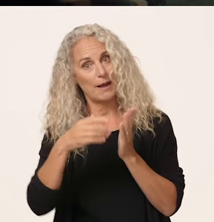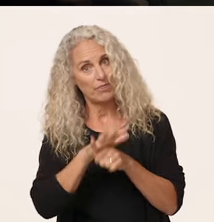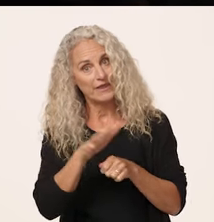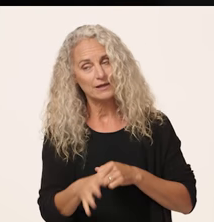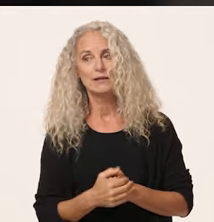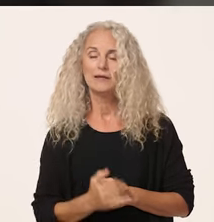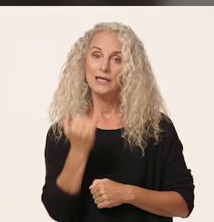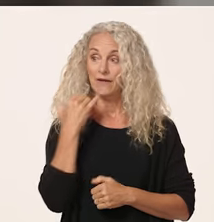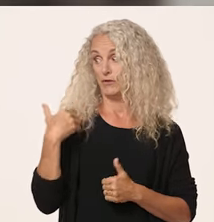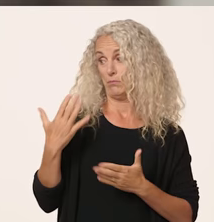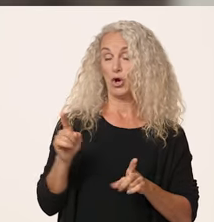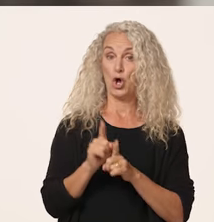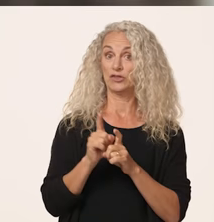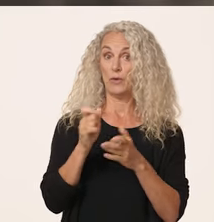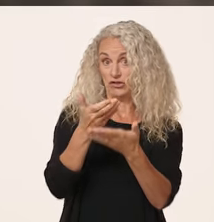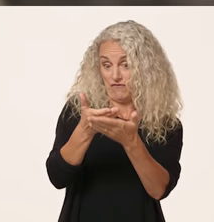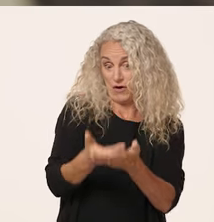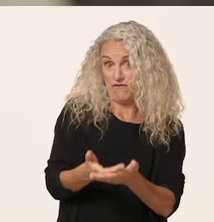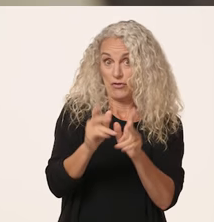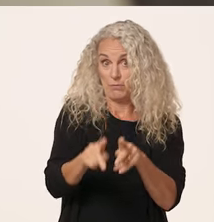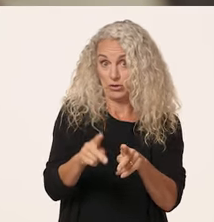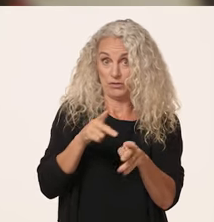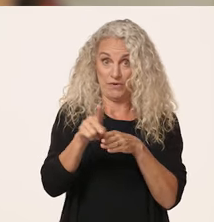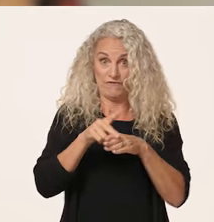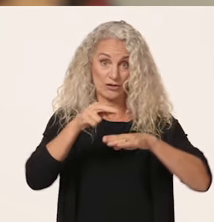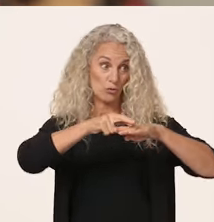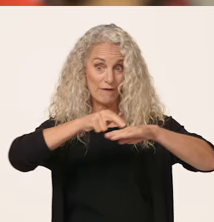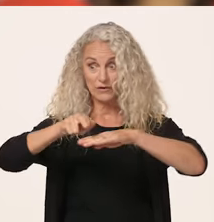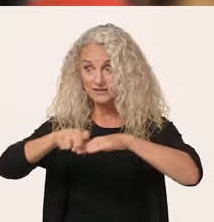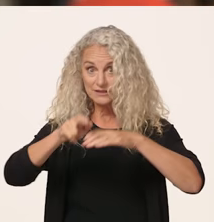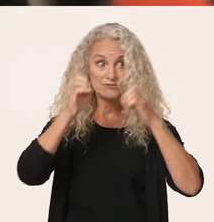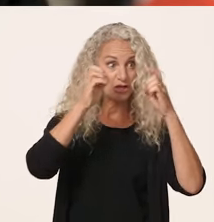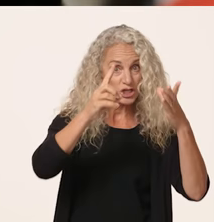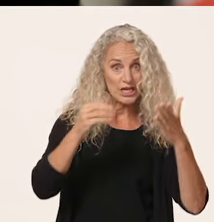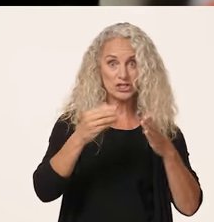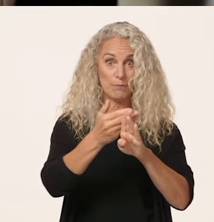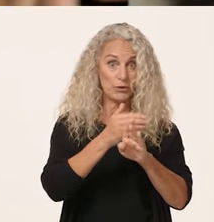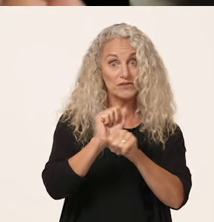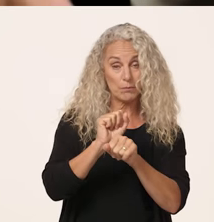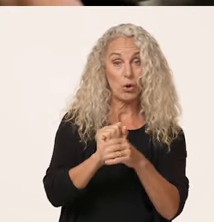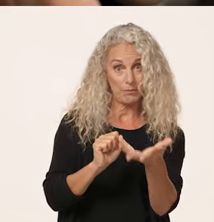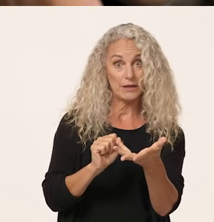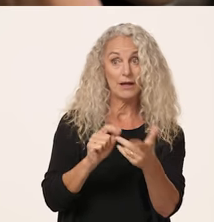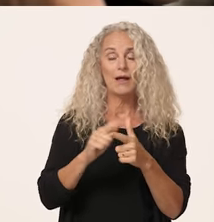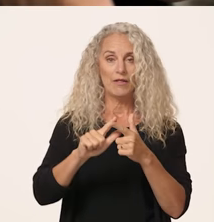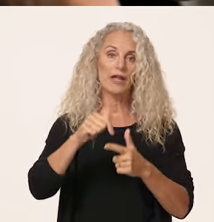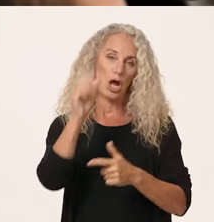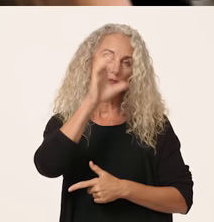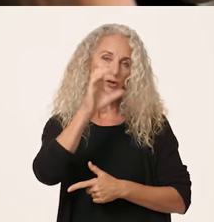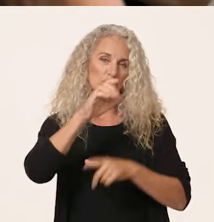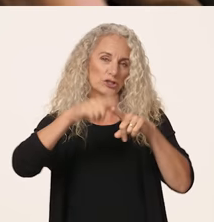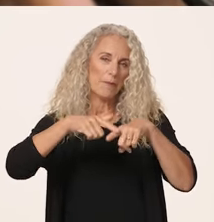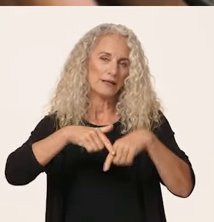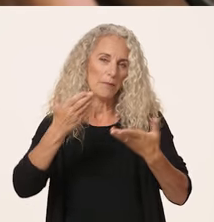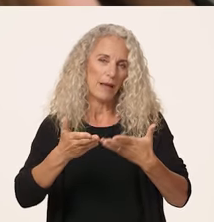depth. If the employer also wants to verify the candidate's professional references, education, and previous employment, then